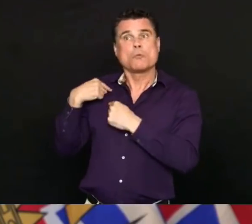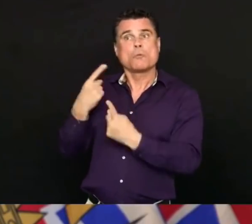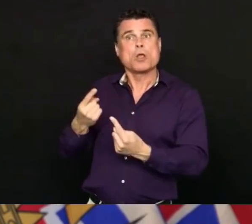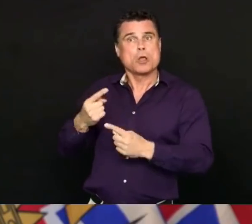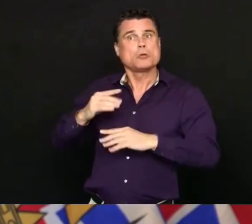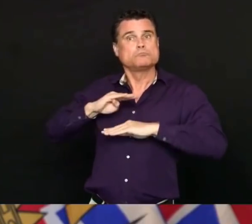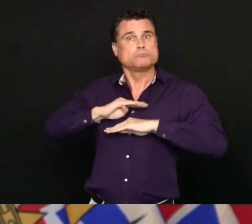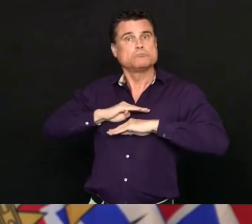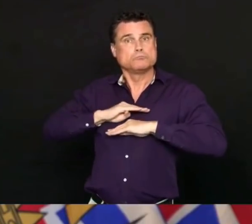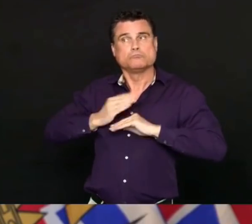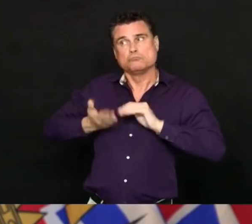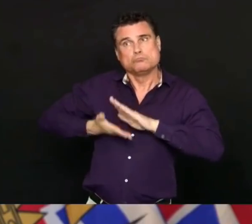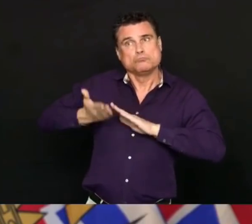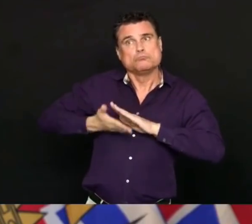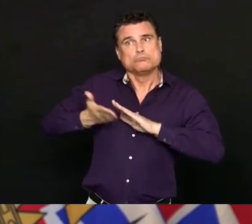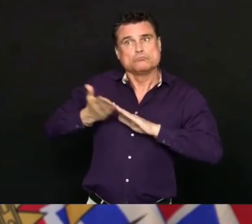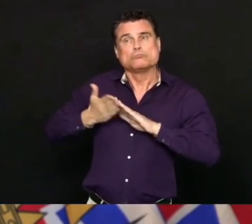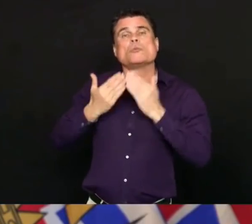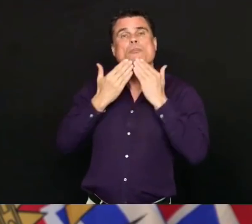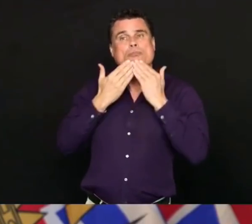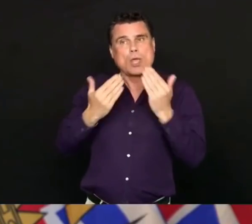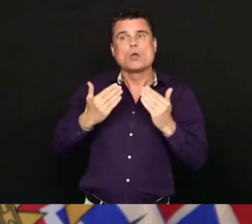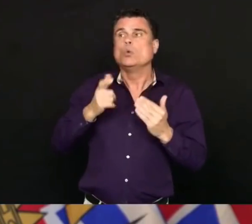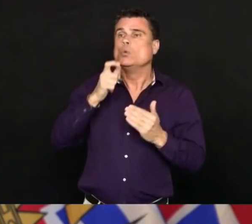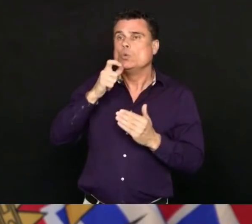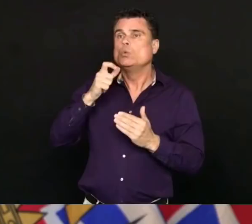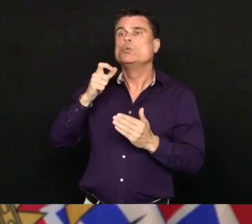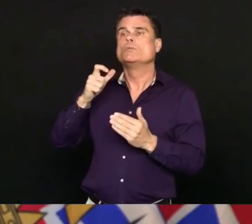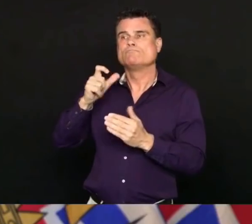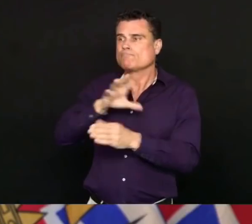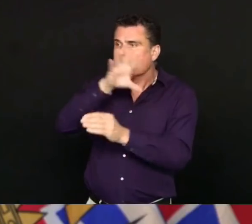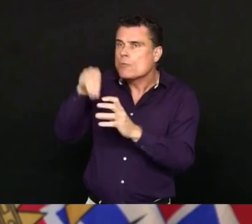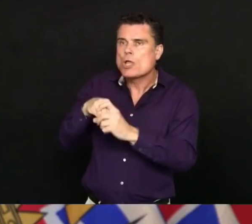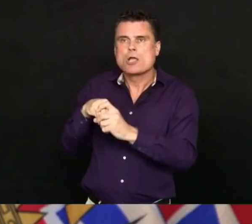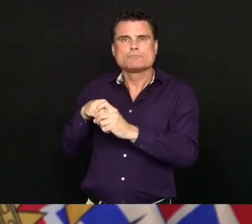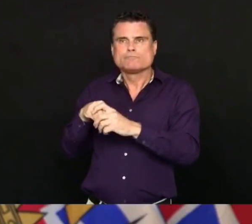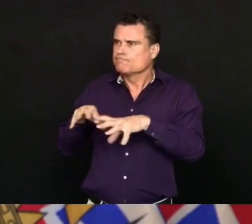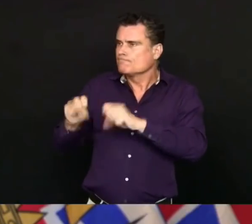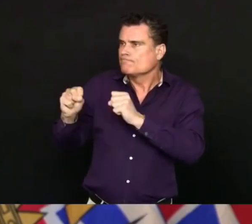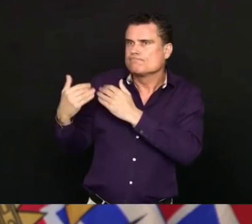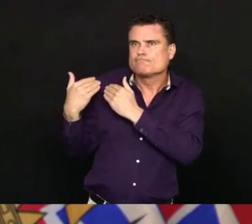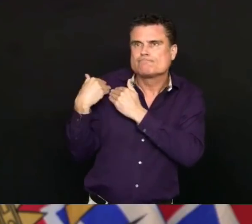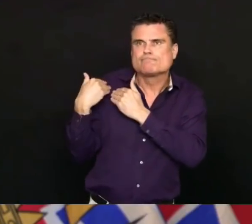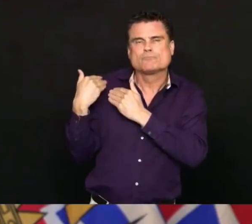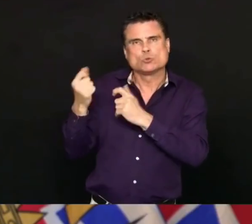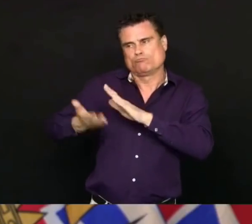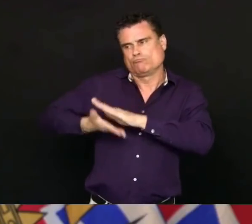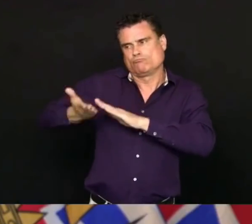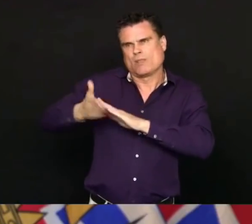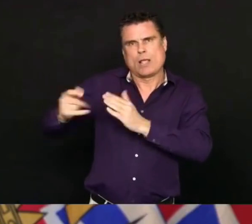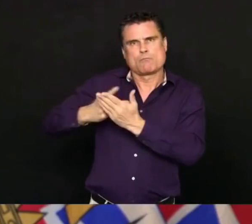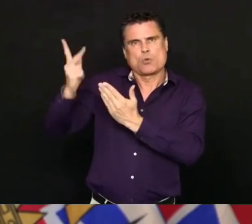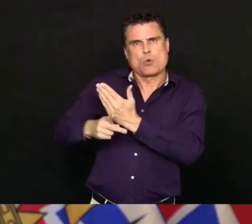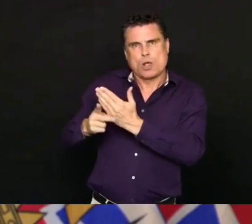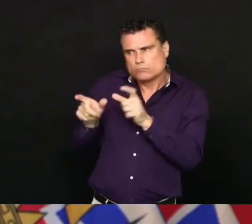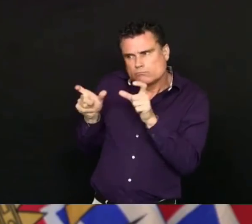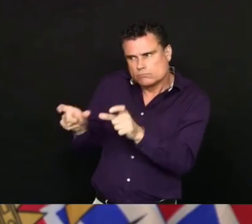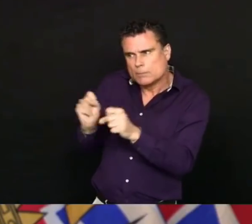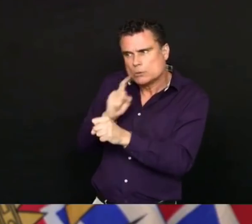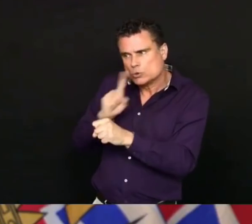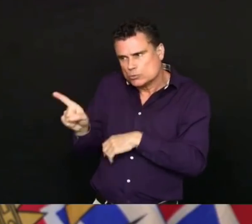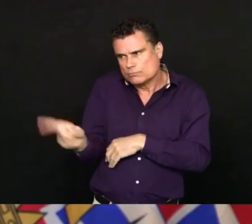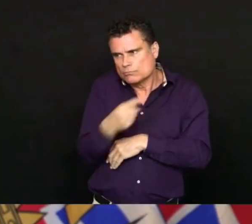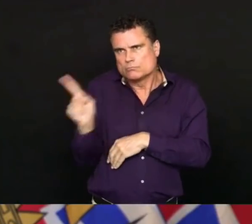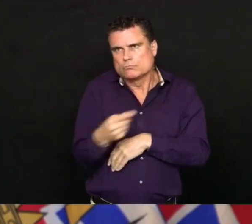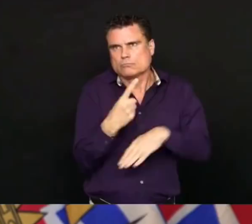The success of this initiative is really to provide the necessary supports that enable our fellow BC British